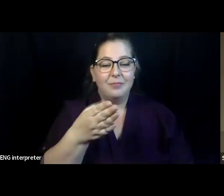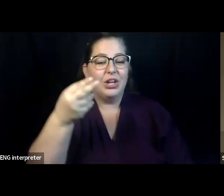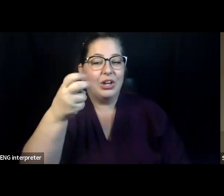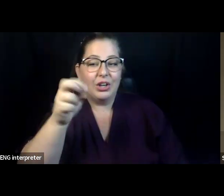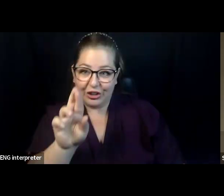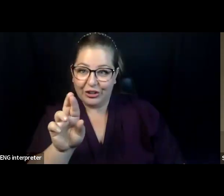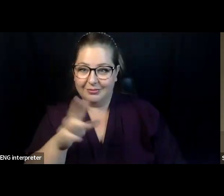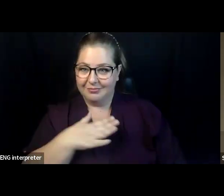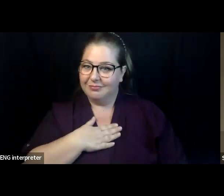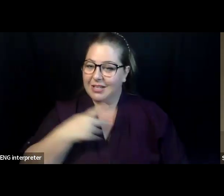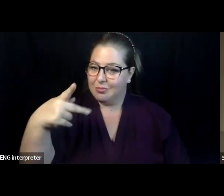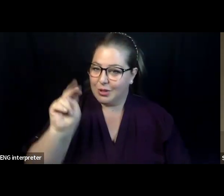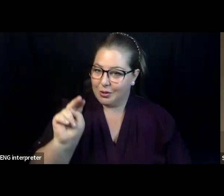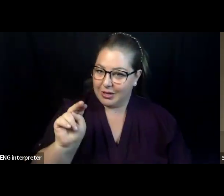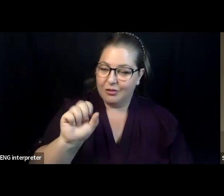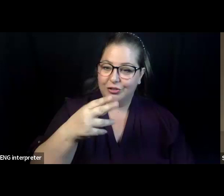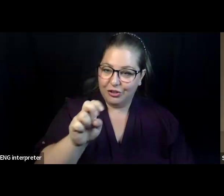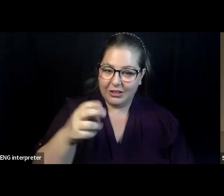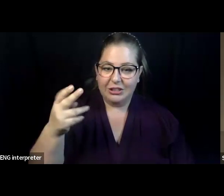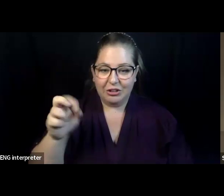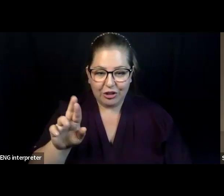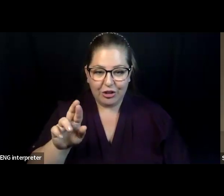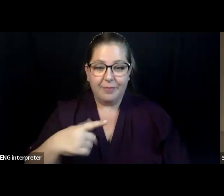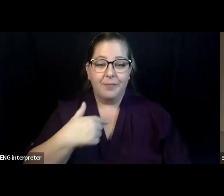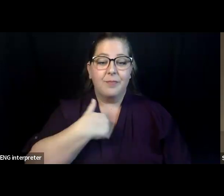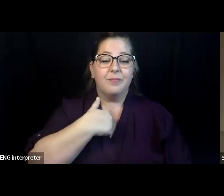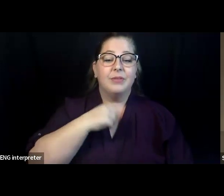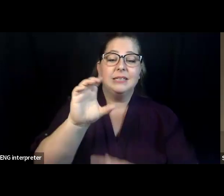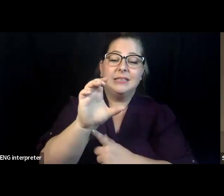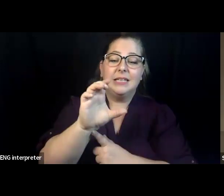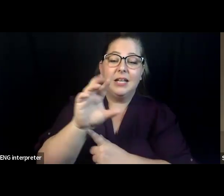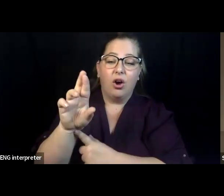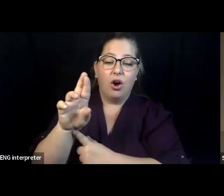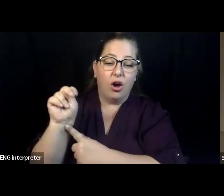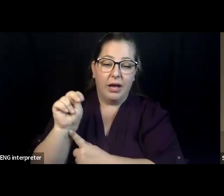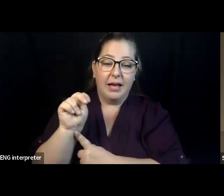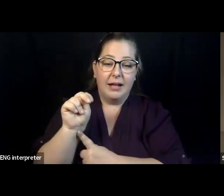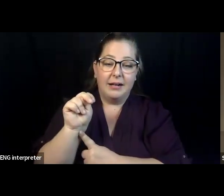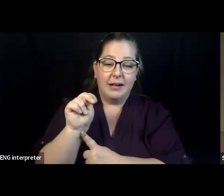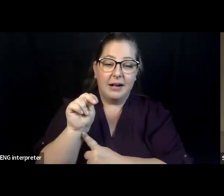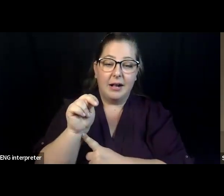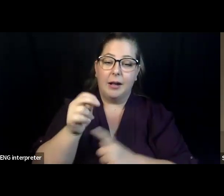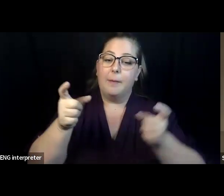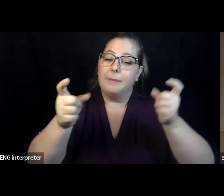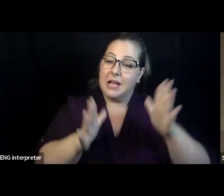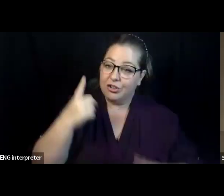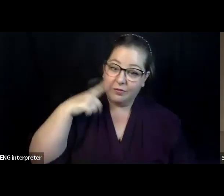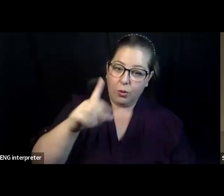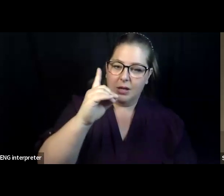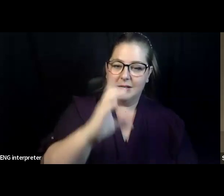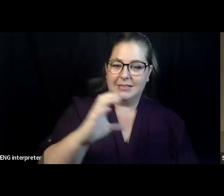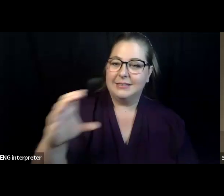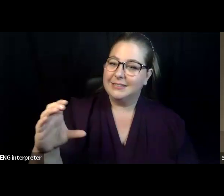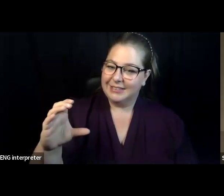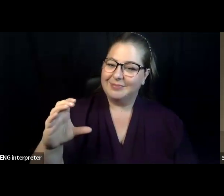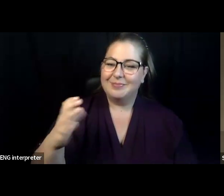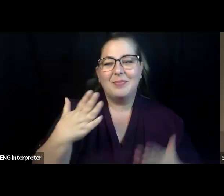And thank you so much for joining us tonight. And I wanted to tell you about the DCC's mission,